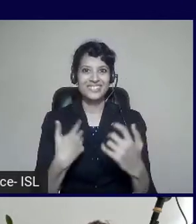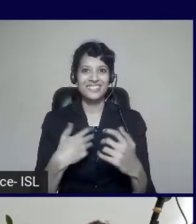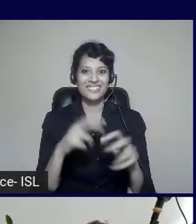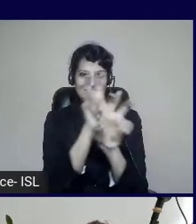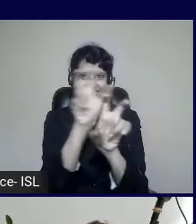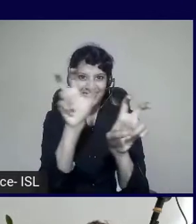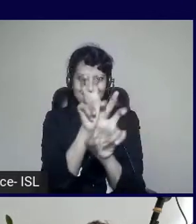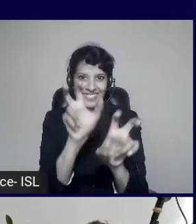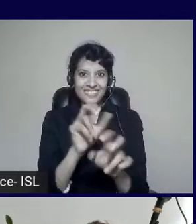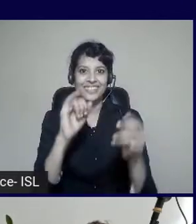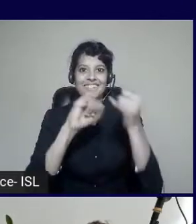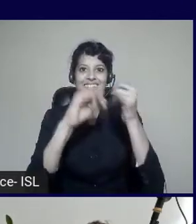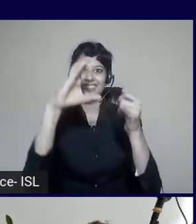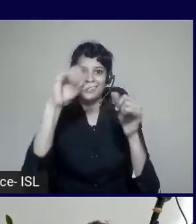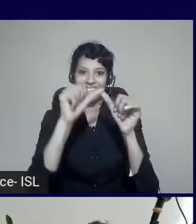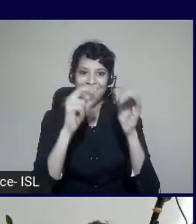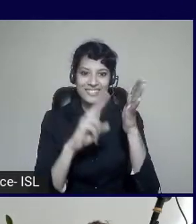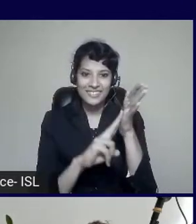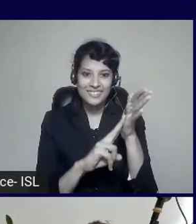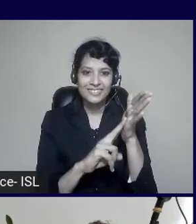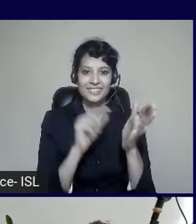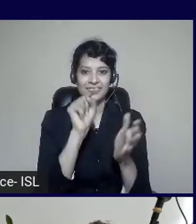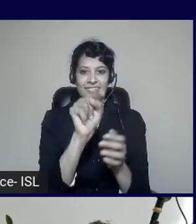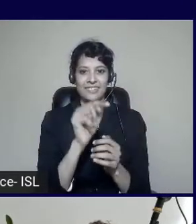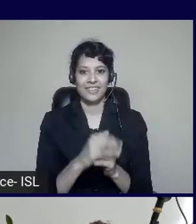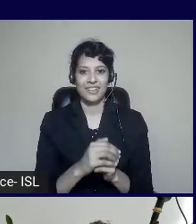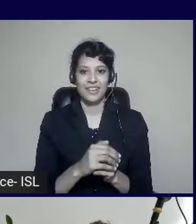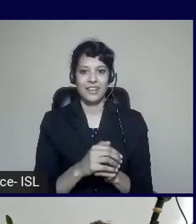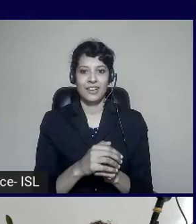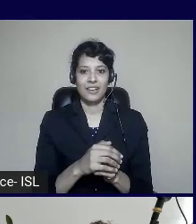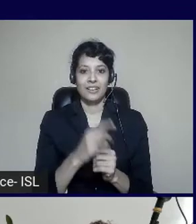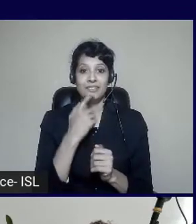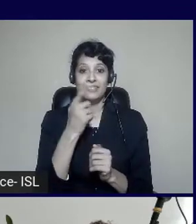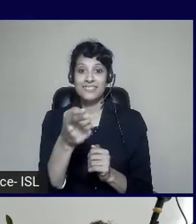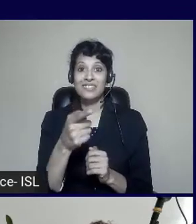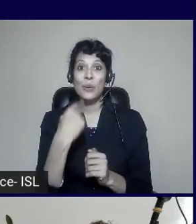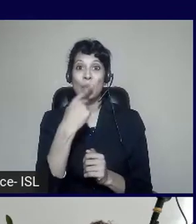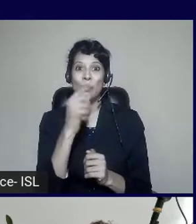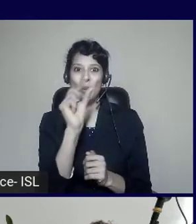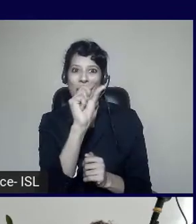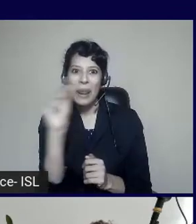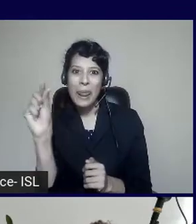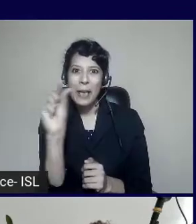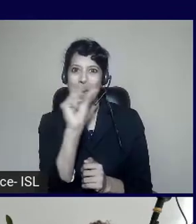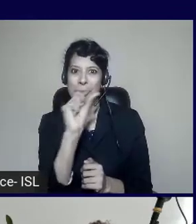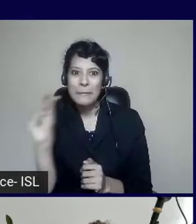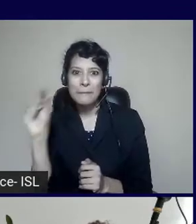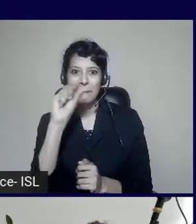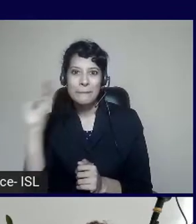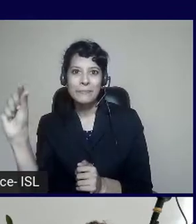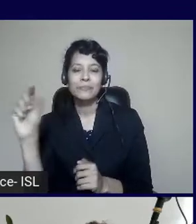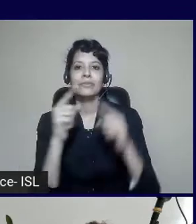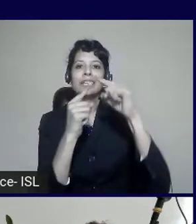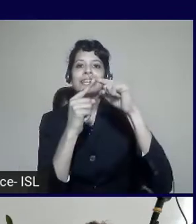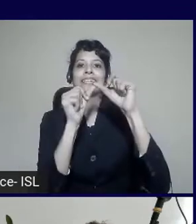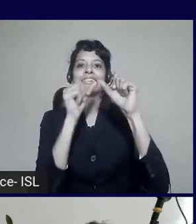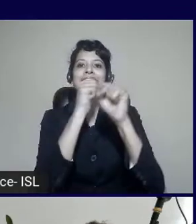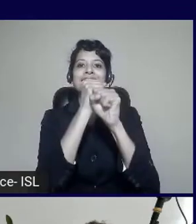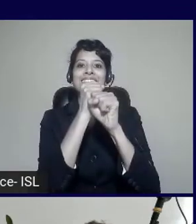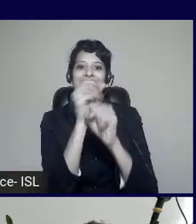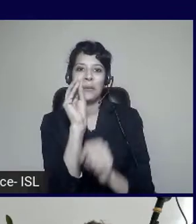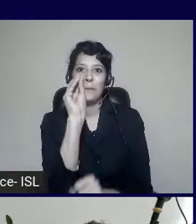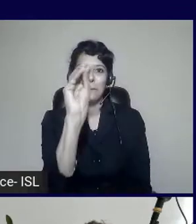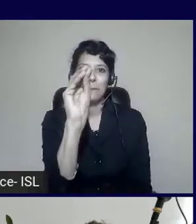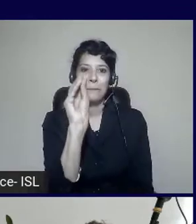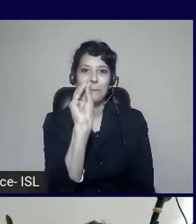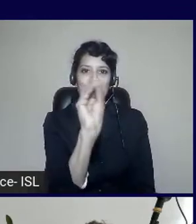images here. So here's an alt tag. says Satya Nadell, Bill Gates, Steve Ballmer posing for a photo. And we won the challenge that Facebook put out,